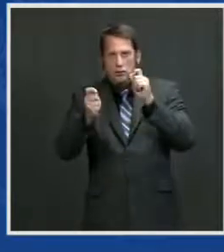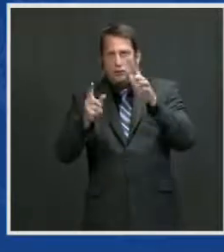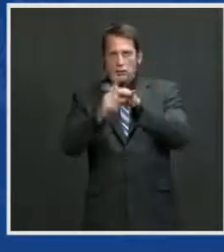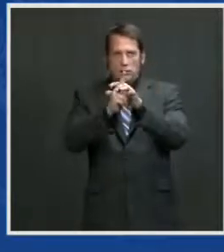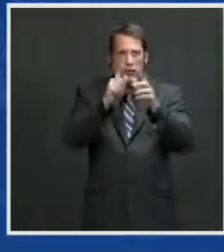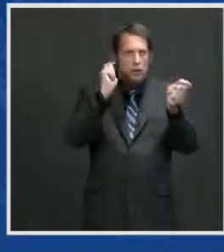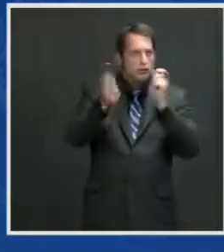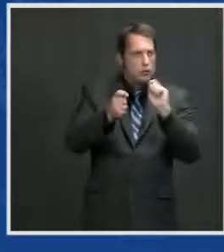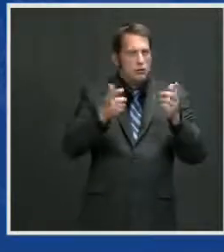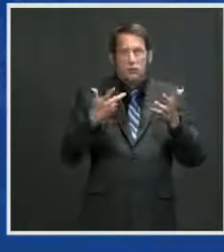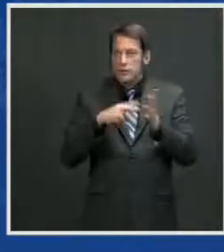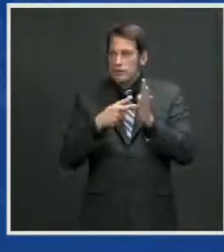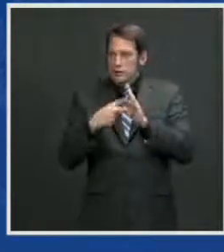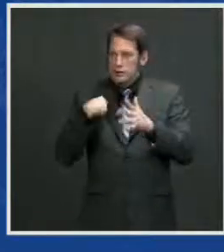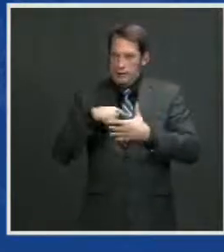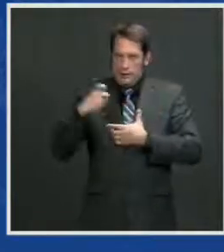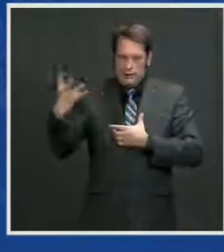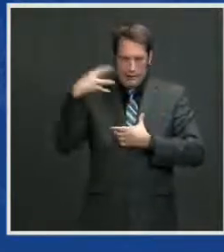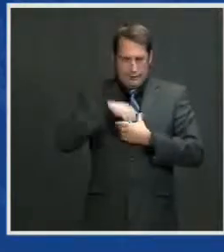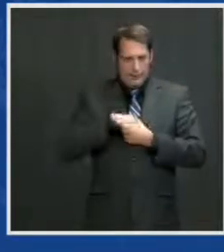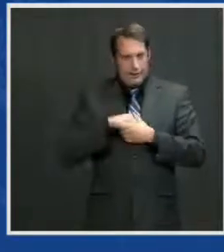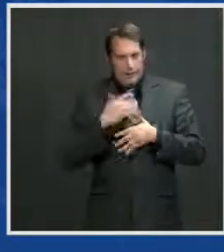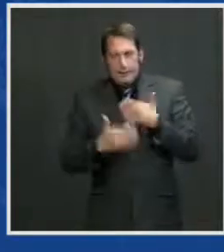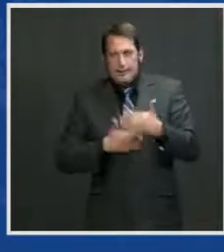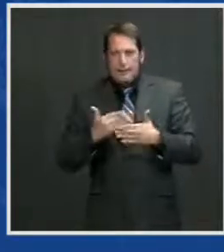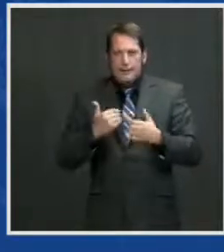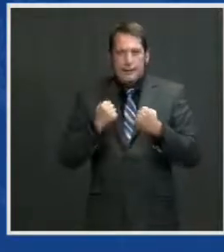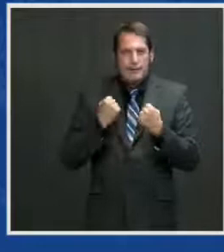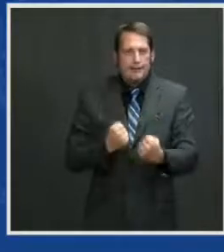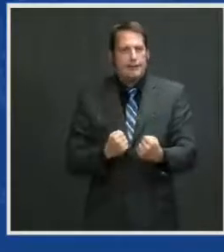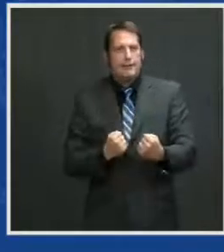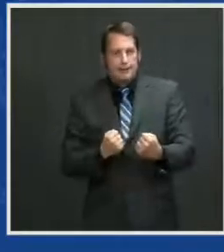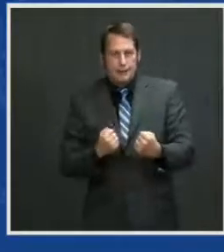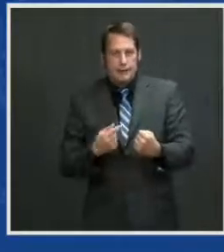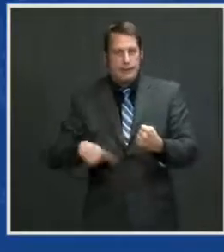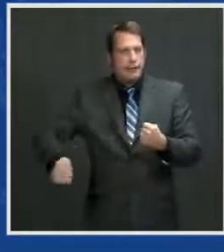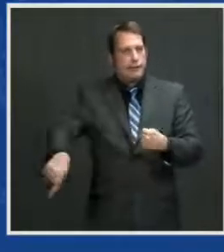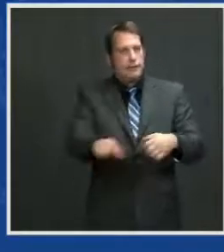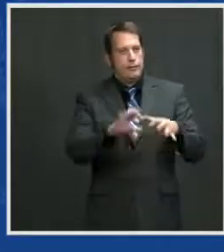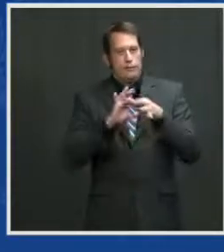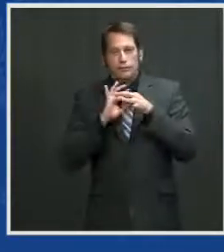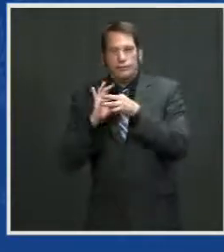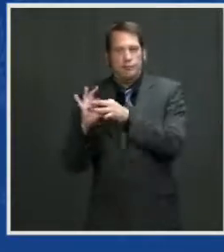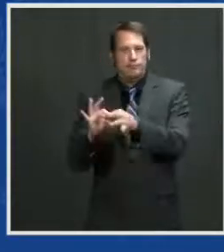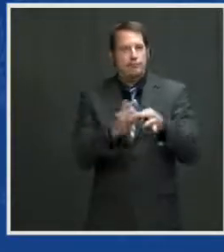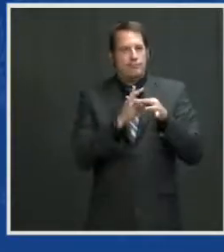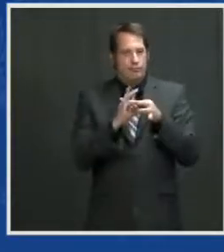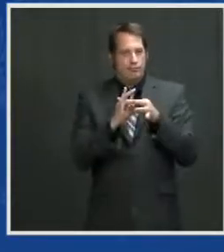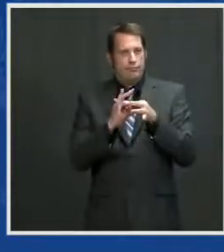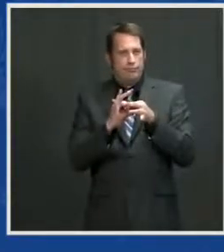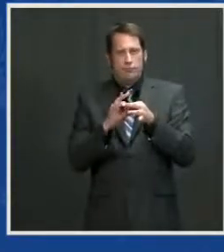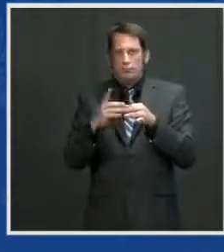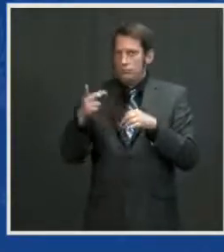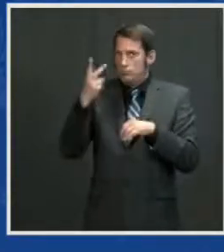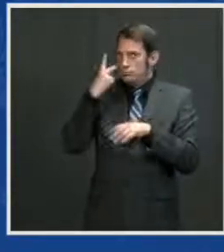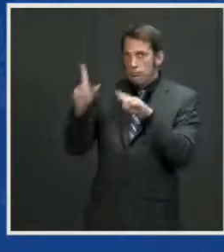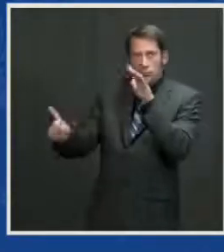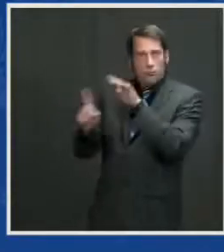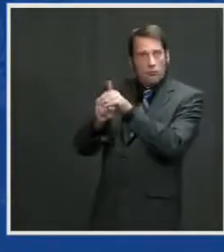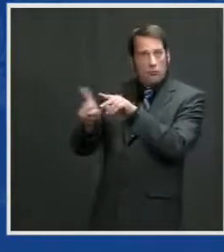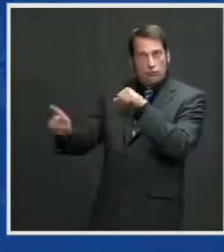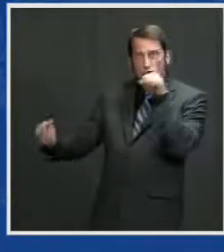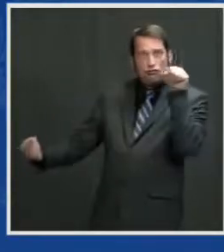weren't built by coercion or maintained by threats. They're grounded on democratic ideals, a shared vision of the future,